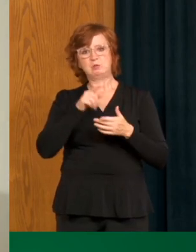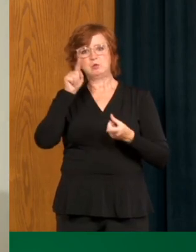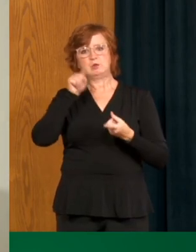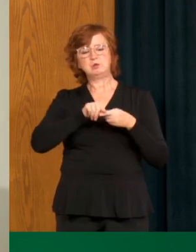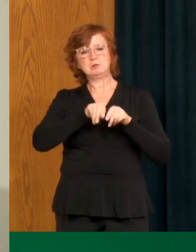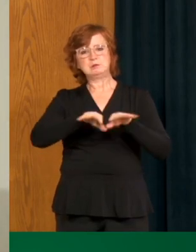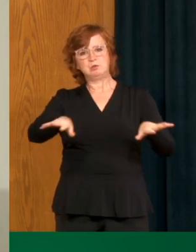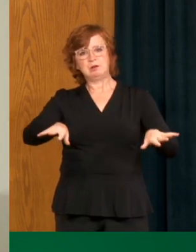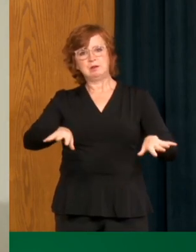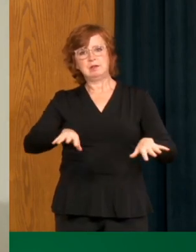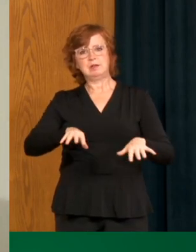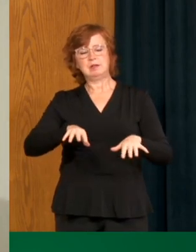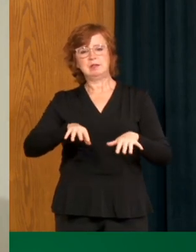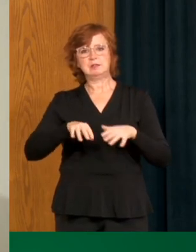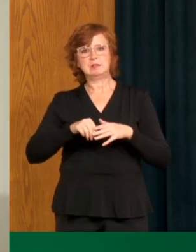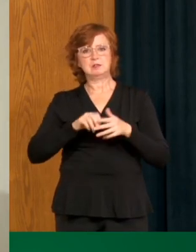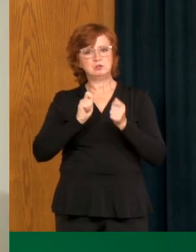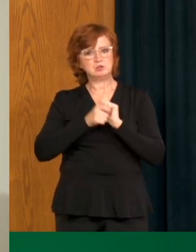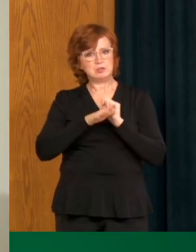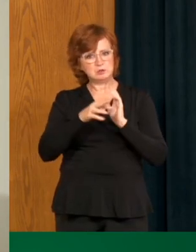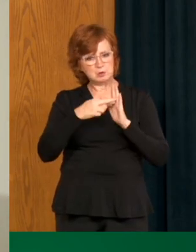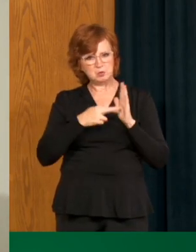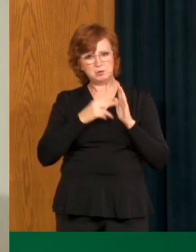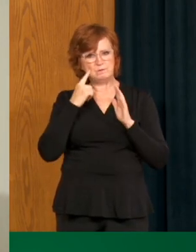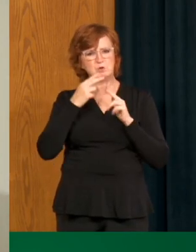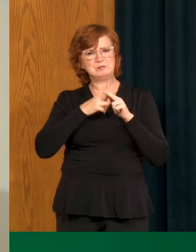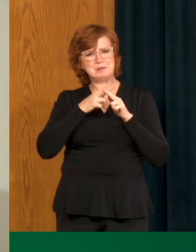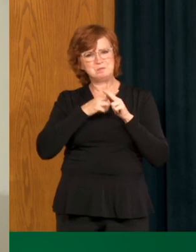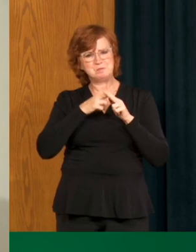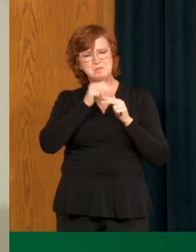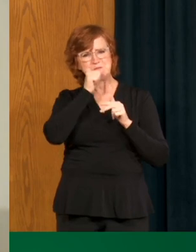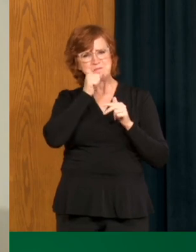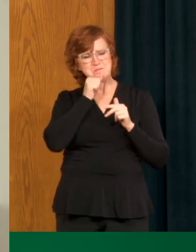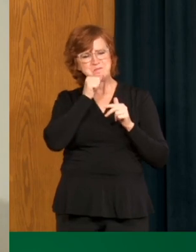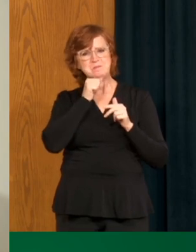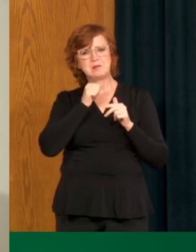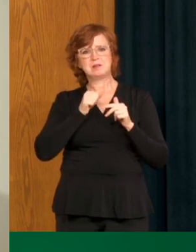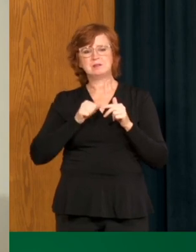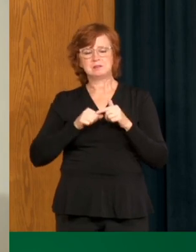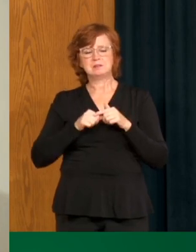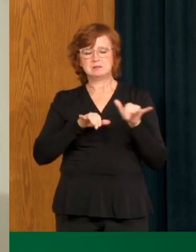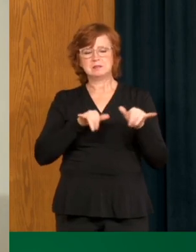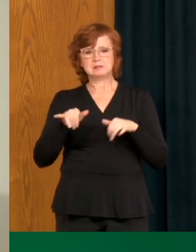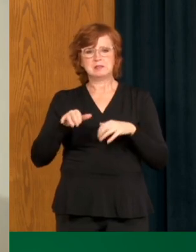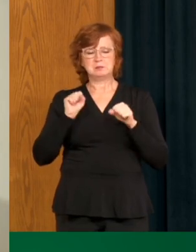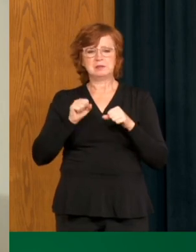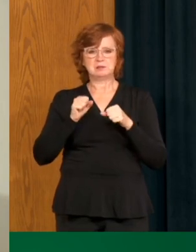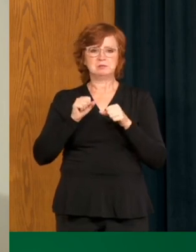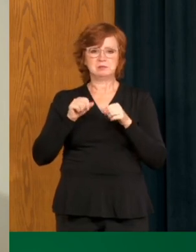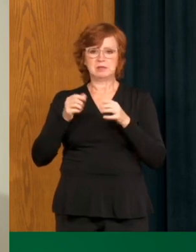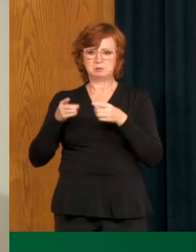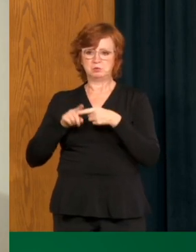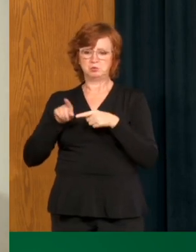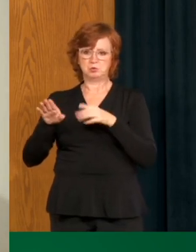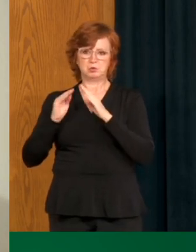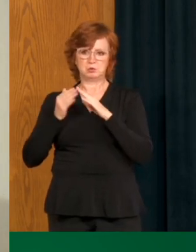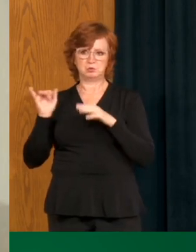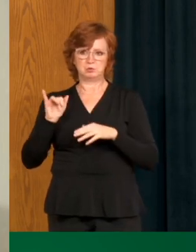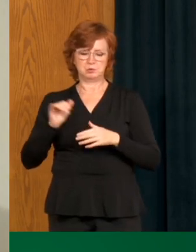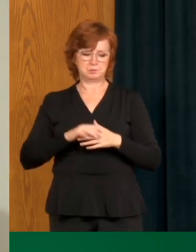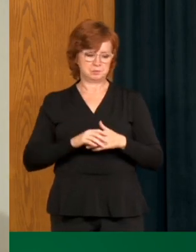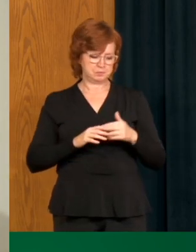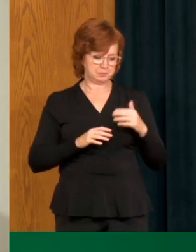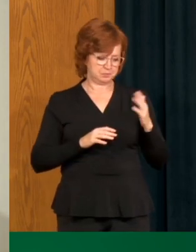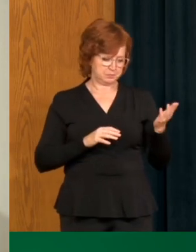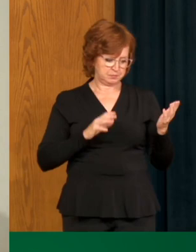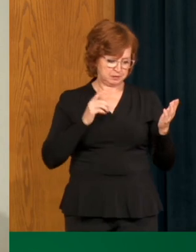uh, minimal or zero, uh, cases in their, in their community, as well as having people get back to health very quickly. So I